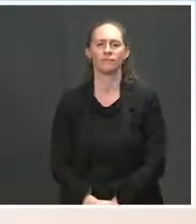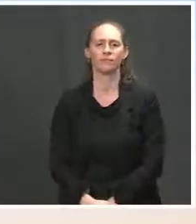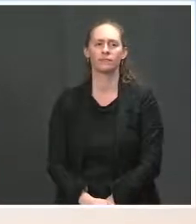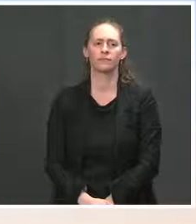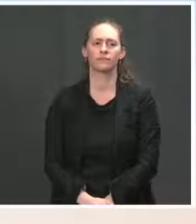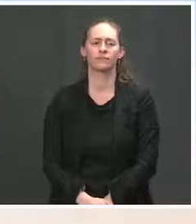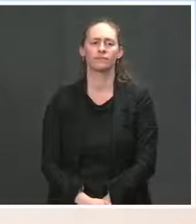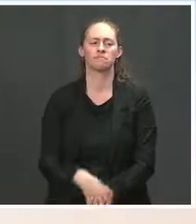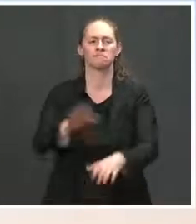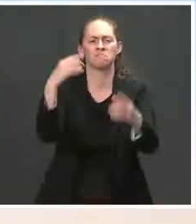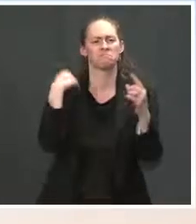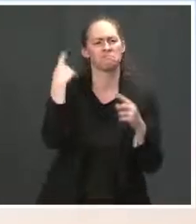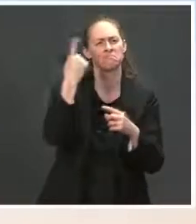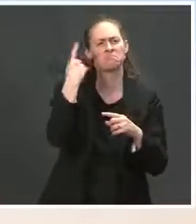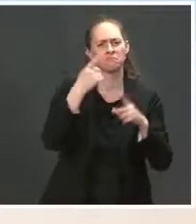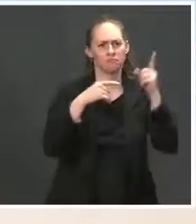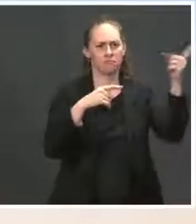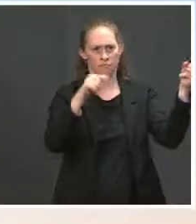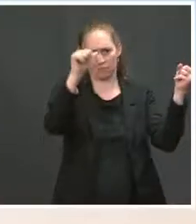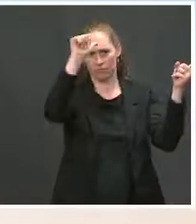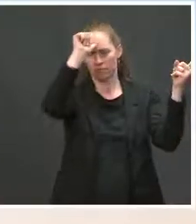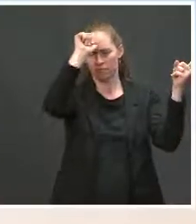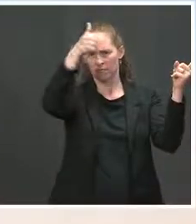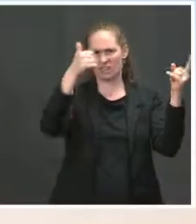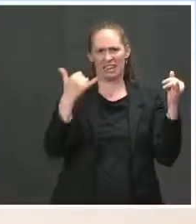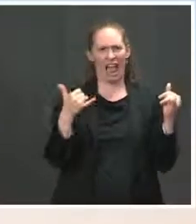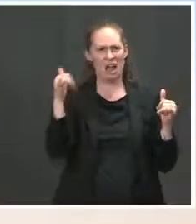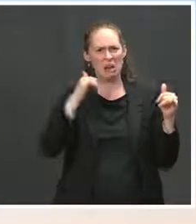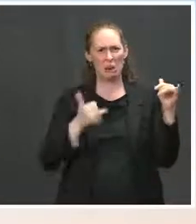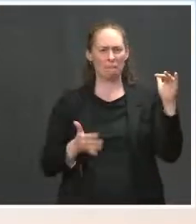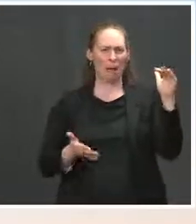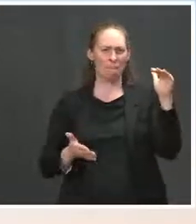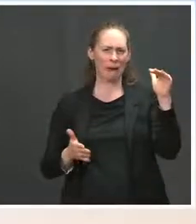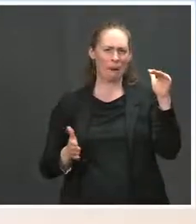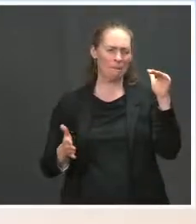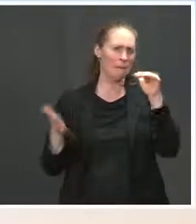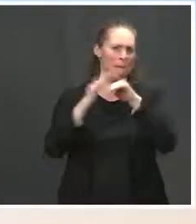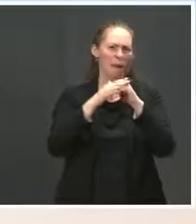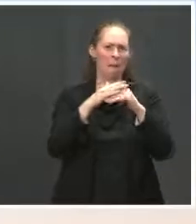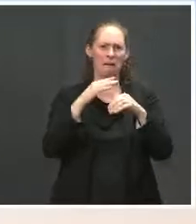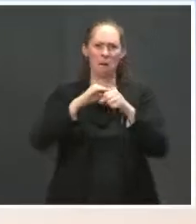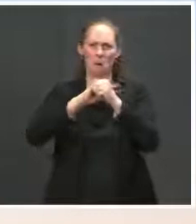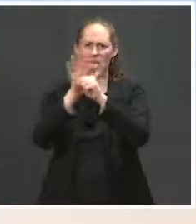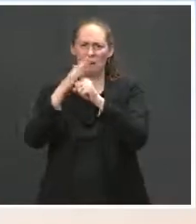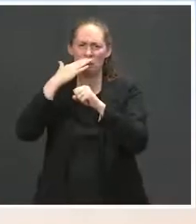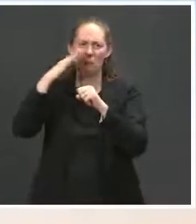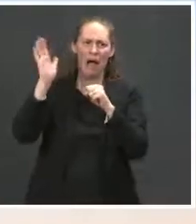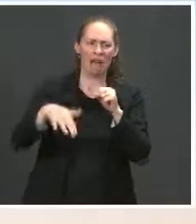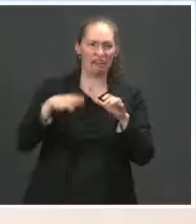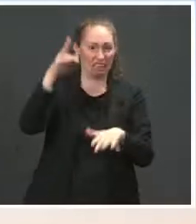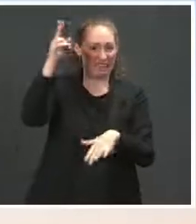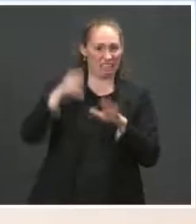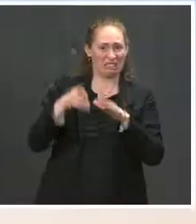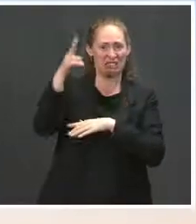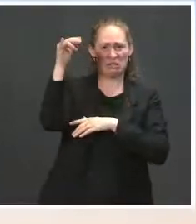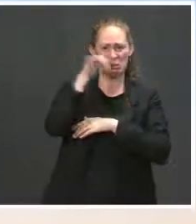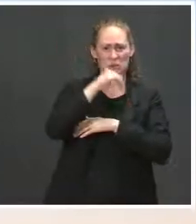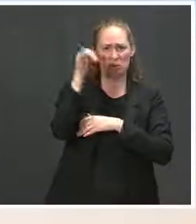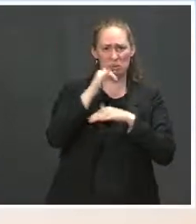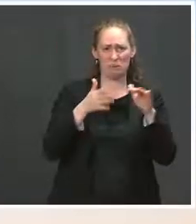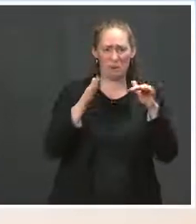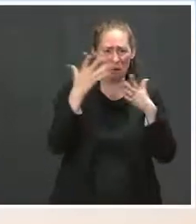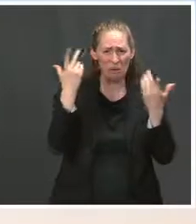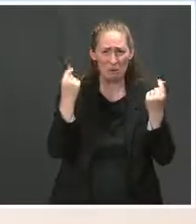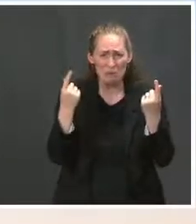saw the biggest number of new cases in a day ever yesterday. Are there any plans to send any of